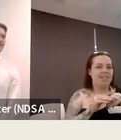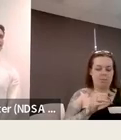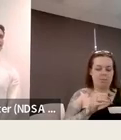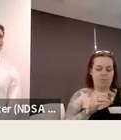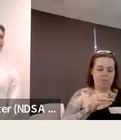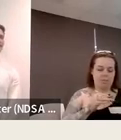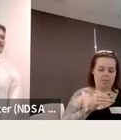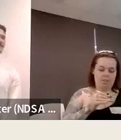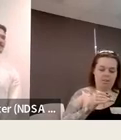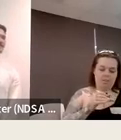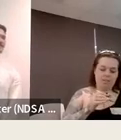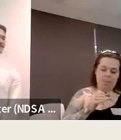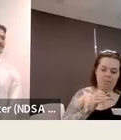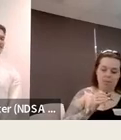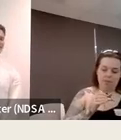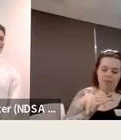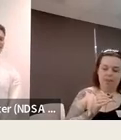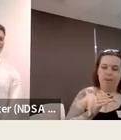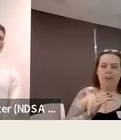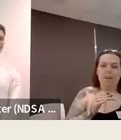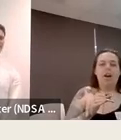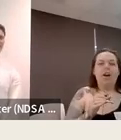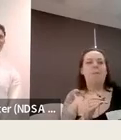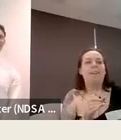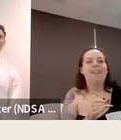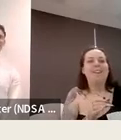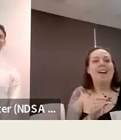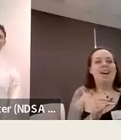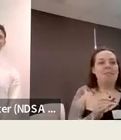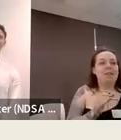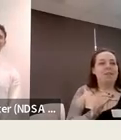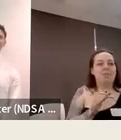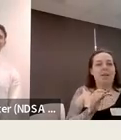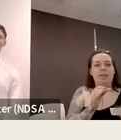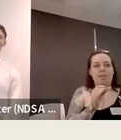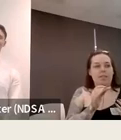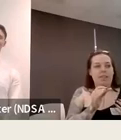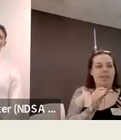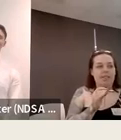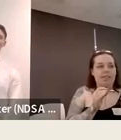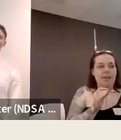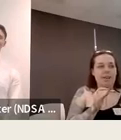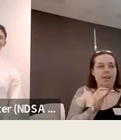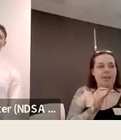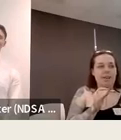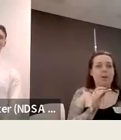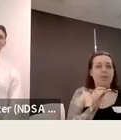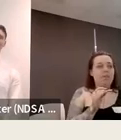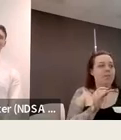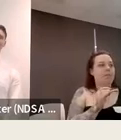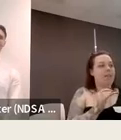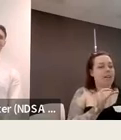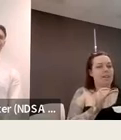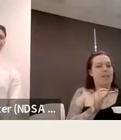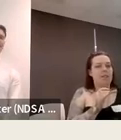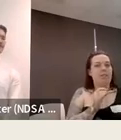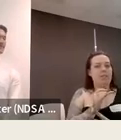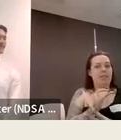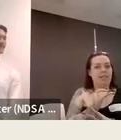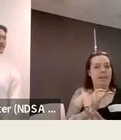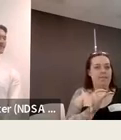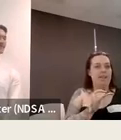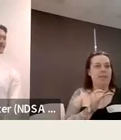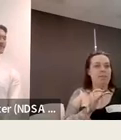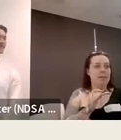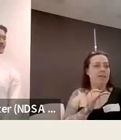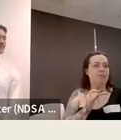as an example this thing moves around a lot um i'm going to use my university as an example because i'm aware of the other